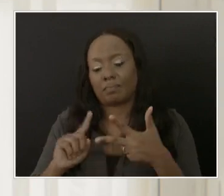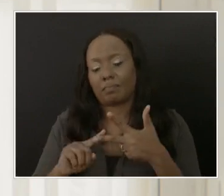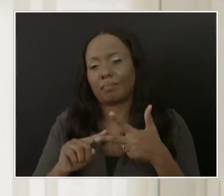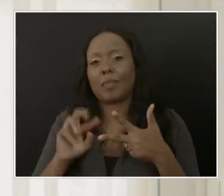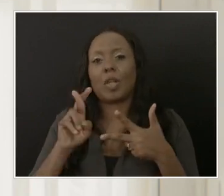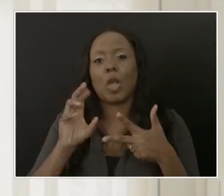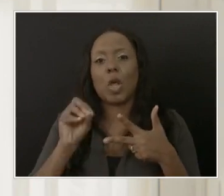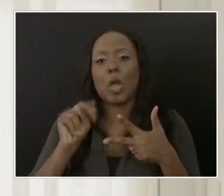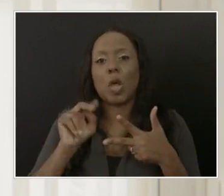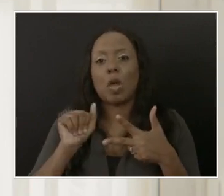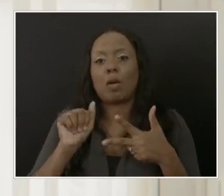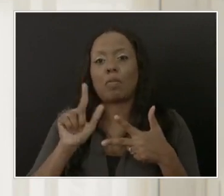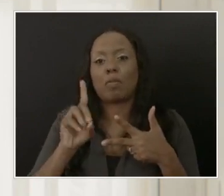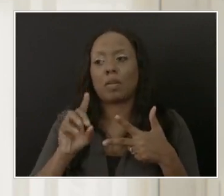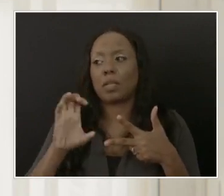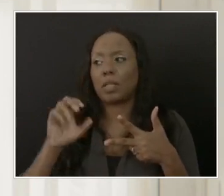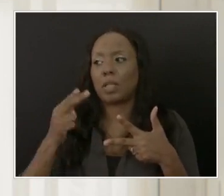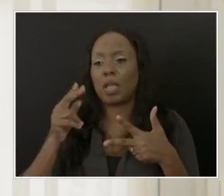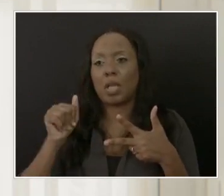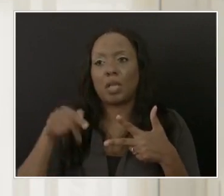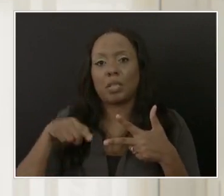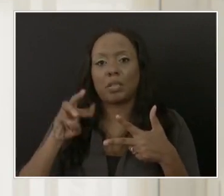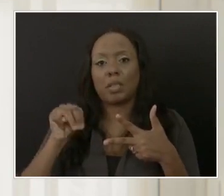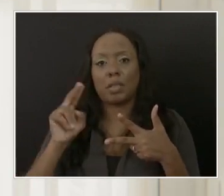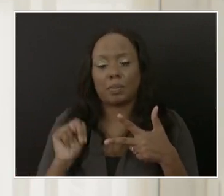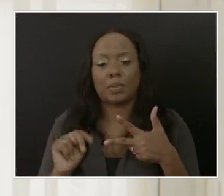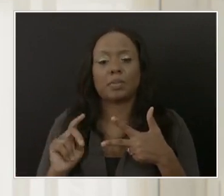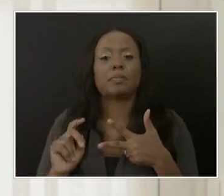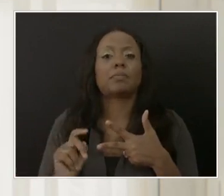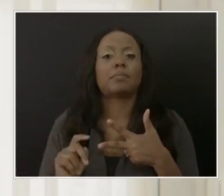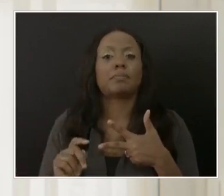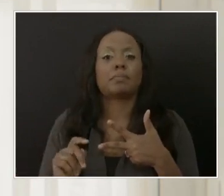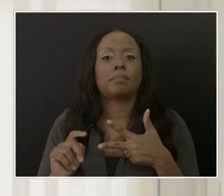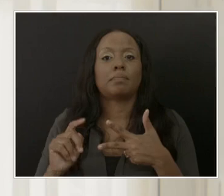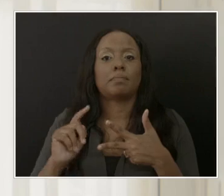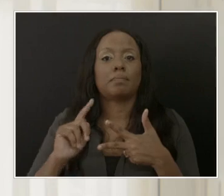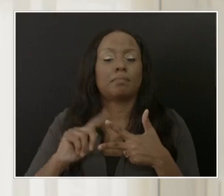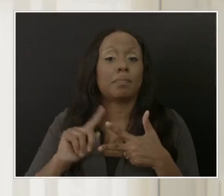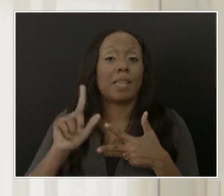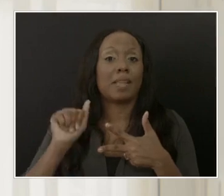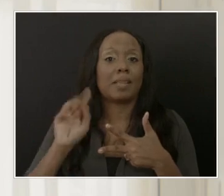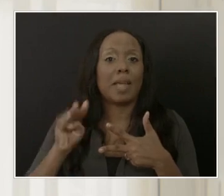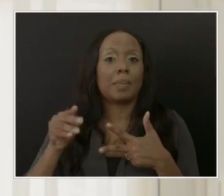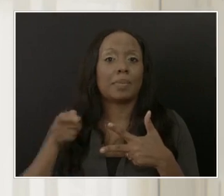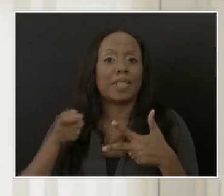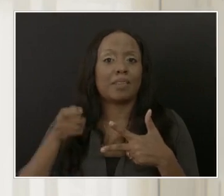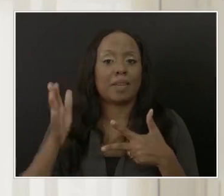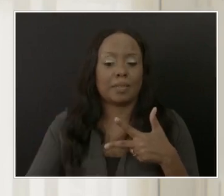who is the head of the COVID Monitoring Unit, the director of the Best Dos Santos